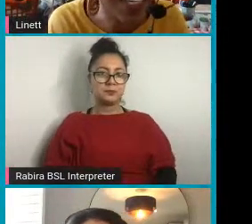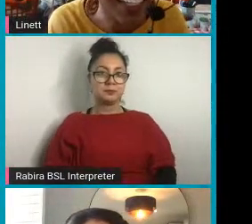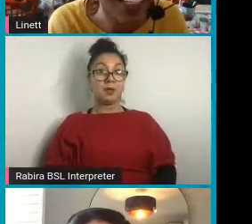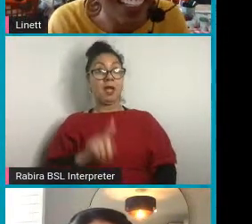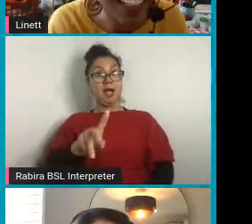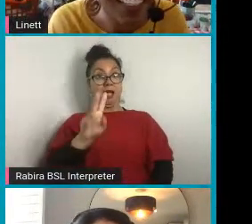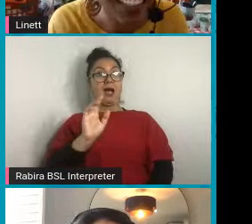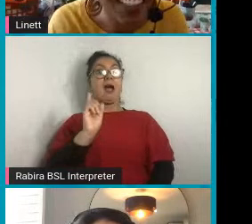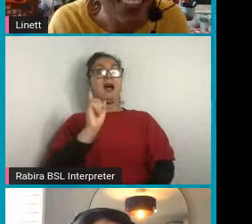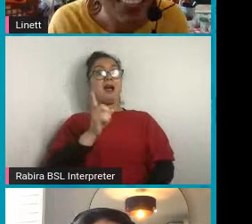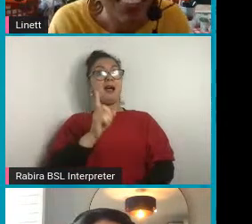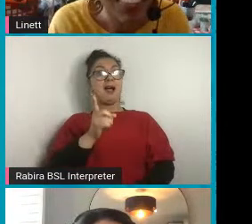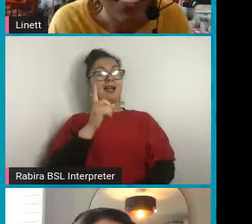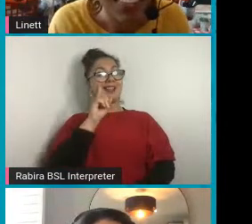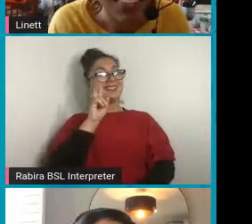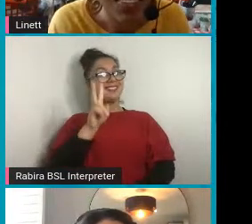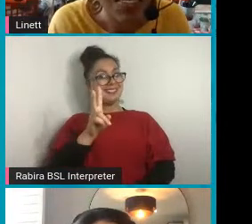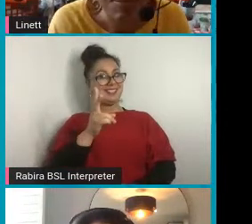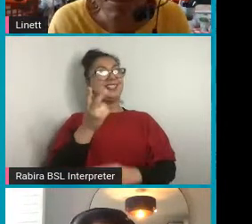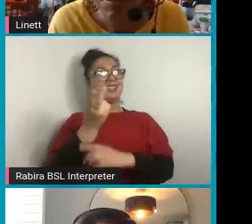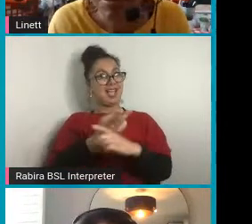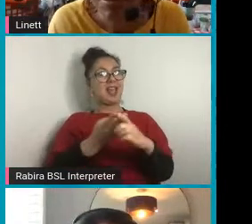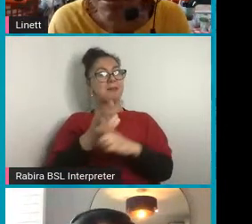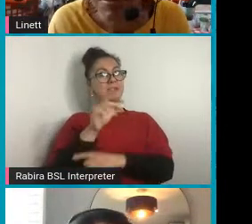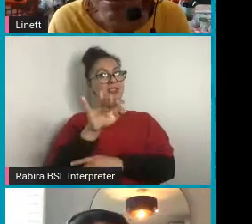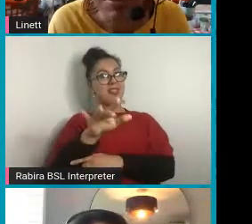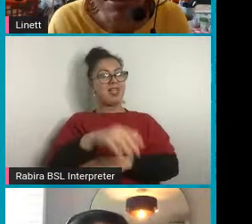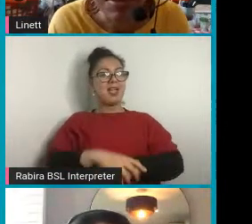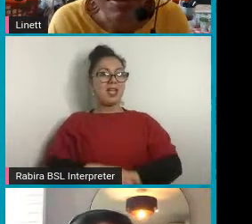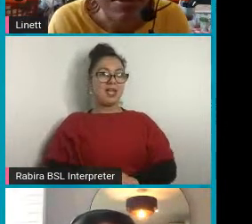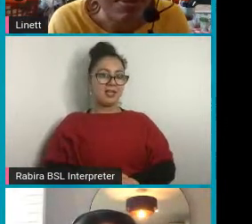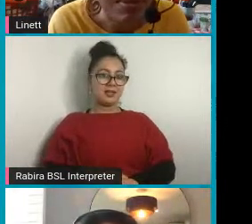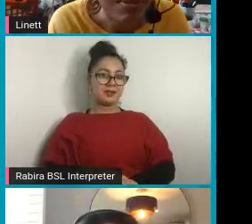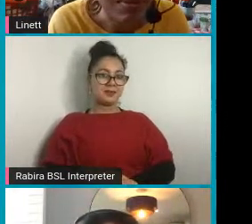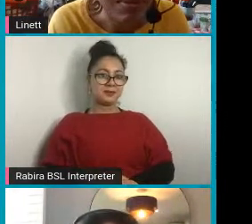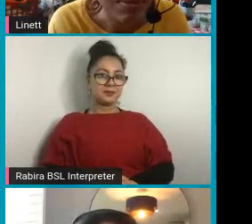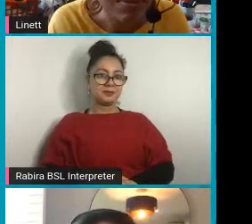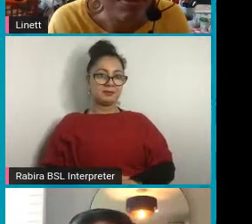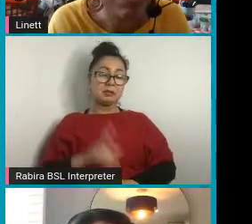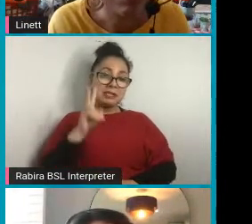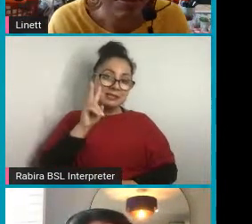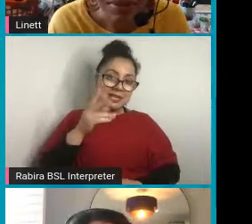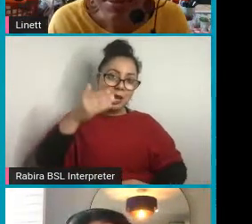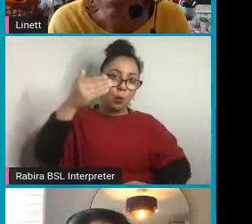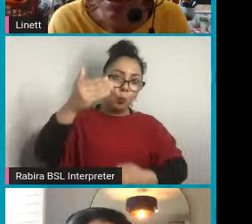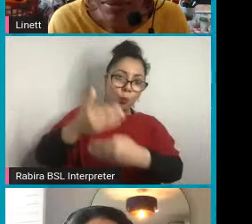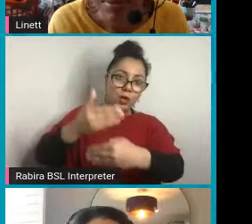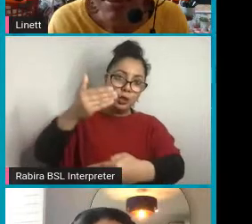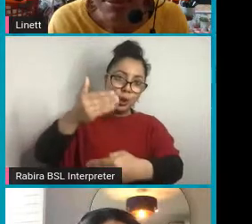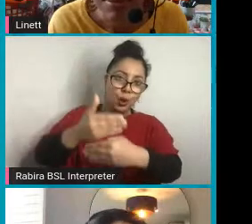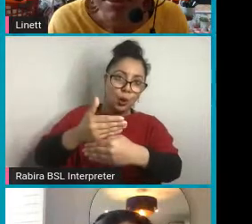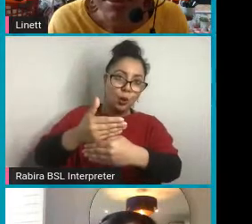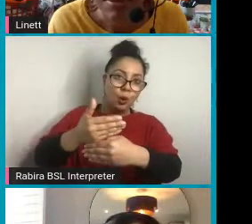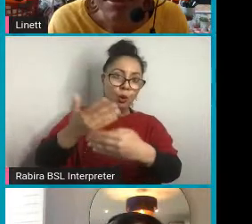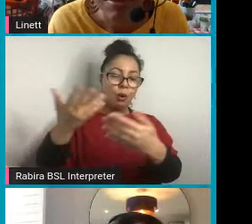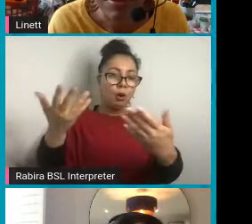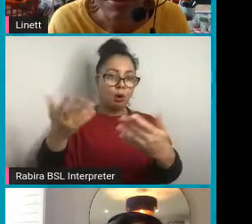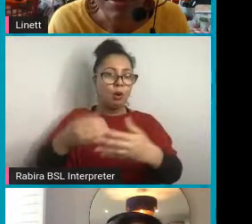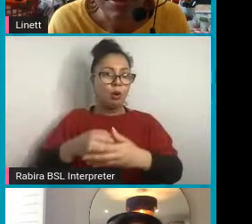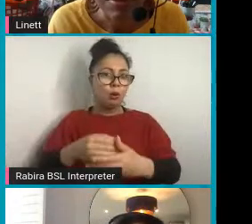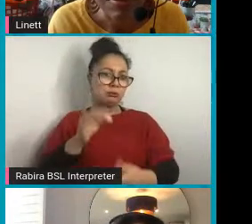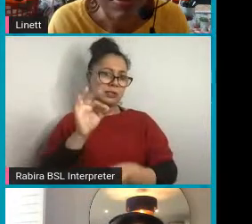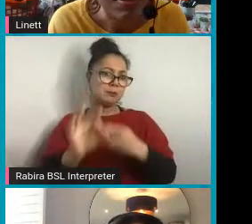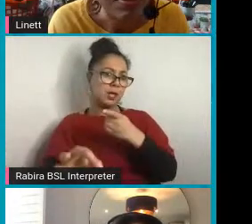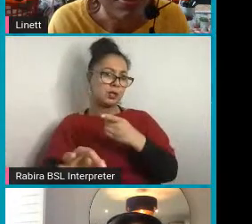animation now. Yeah. So as I said, yeah, you can see the windows there and especially